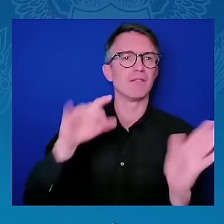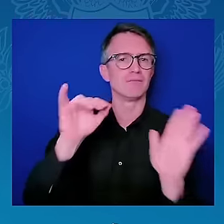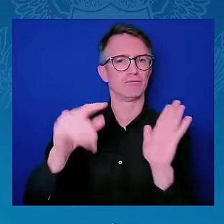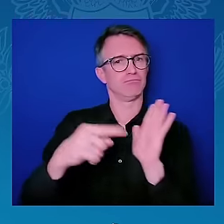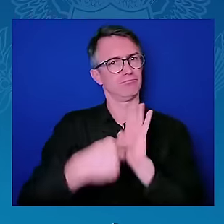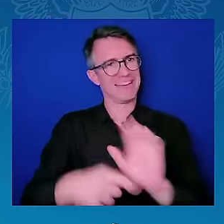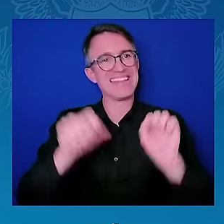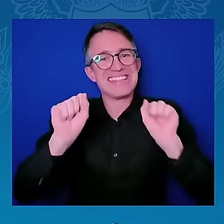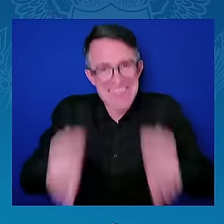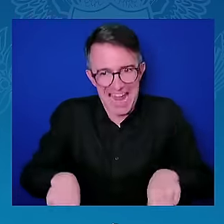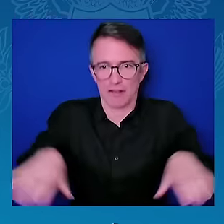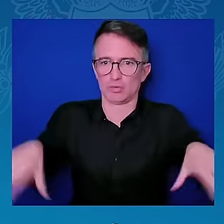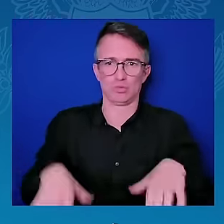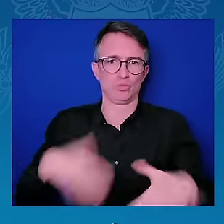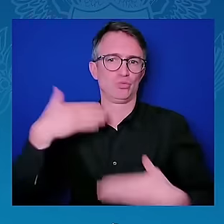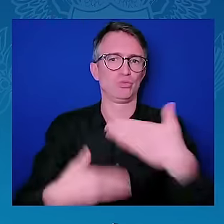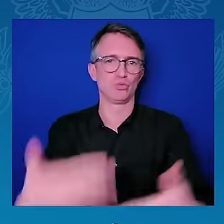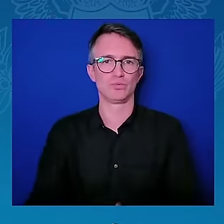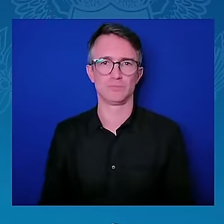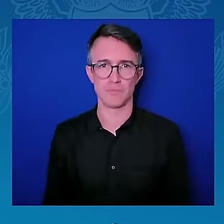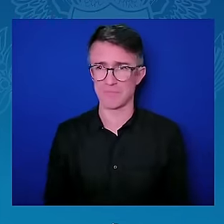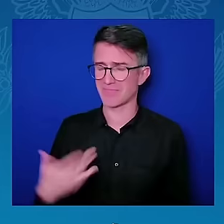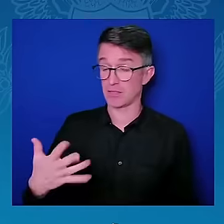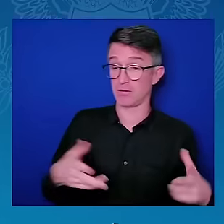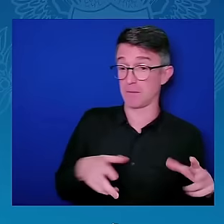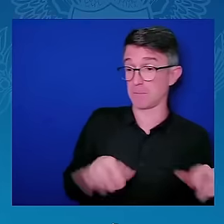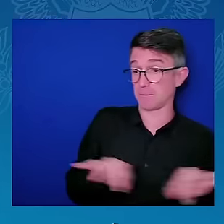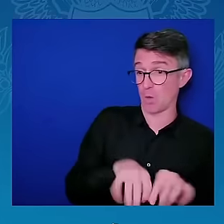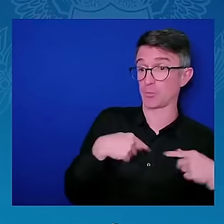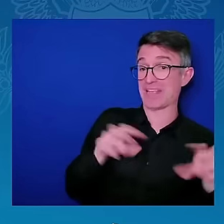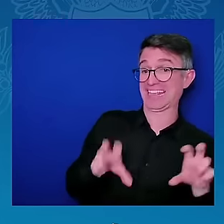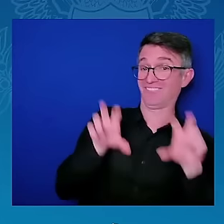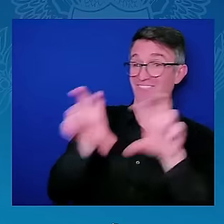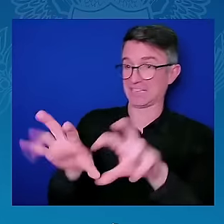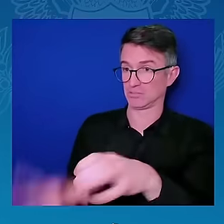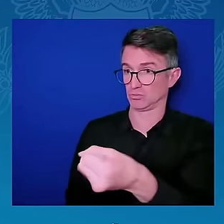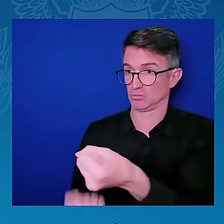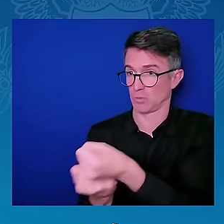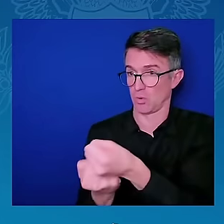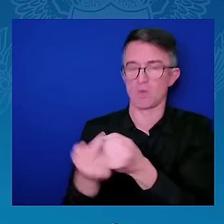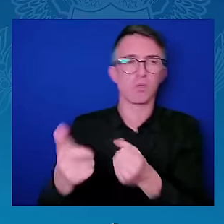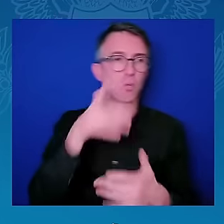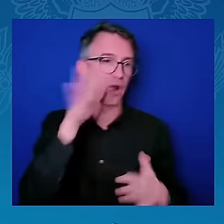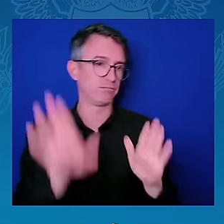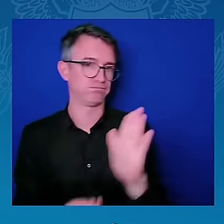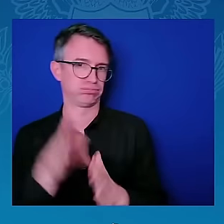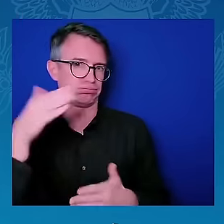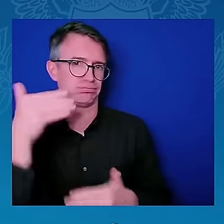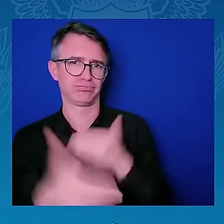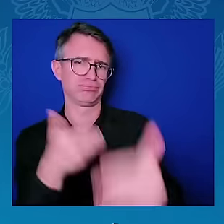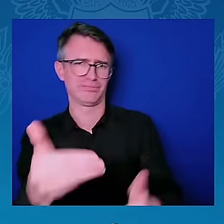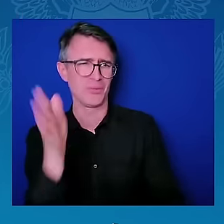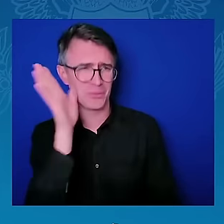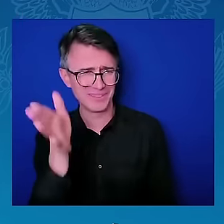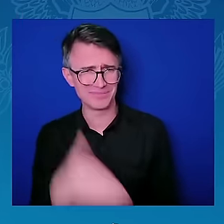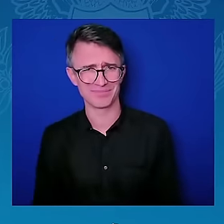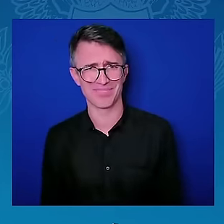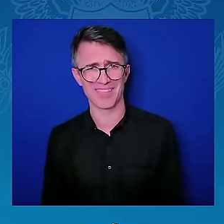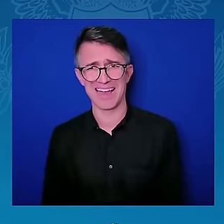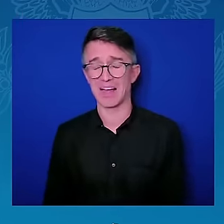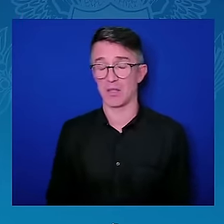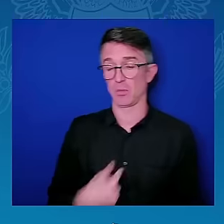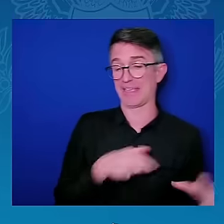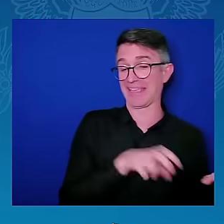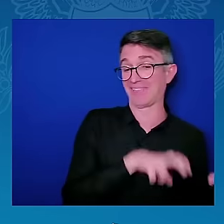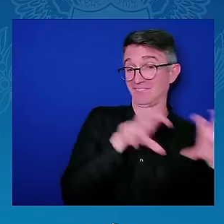on investment. And when I think, Mr. President, in particular about your leadership in Kenya, I think this is